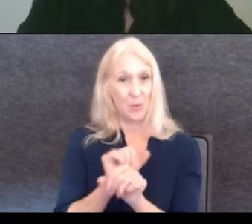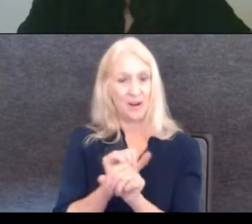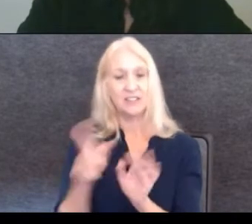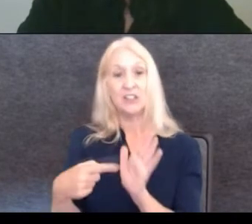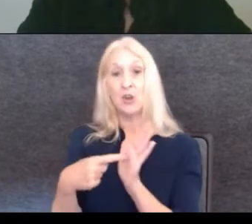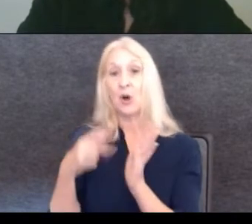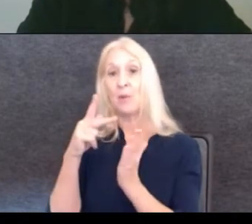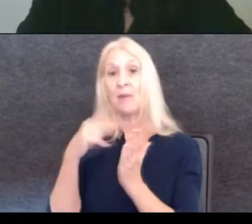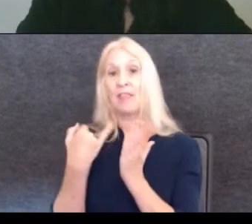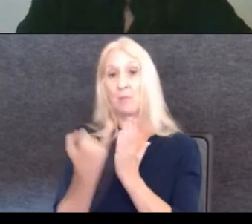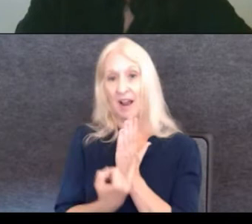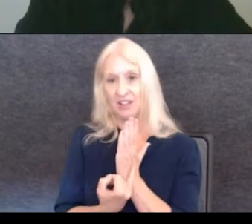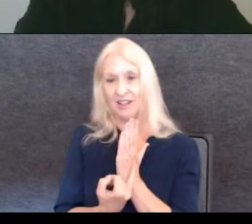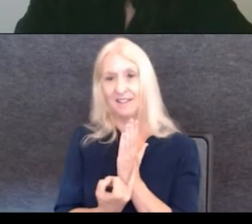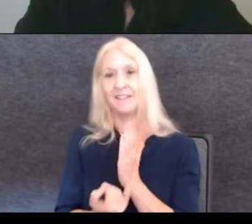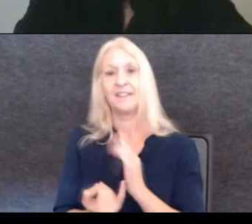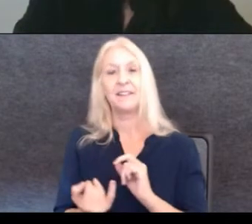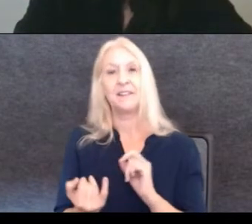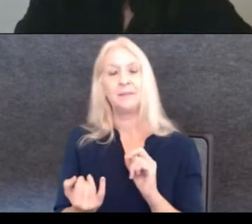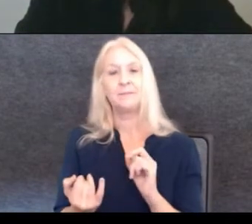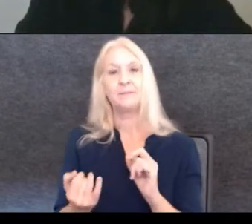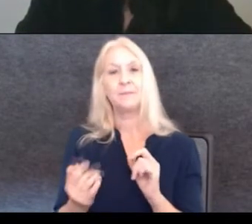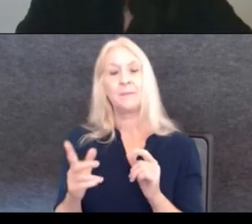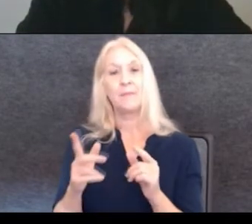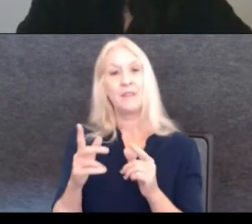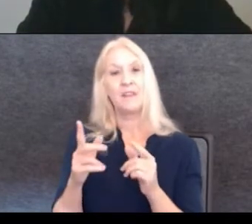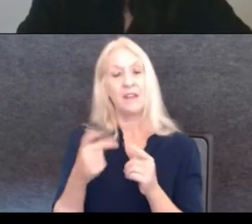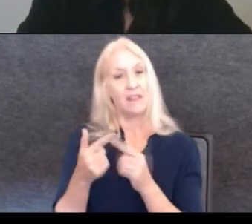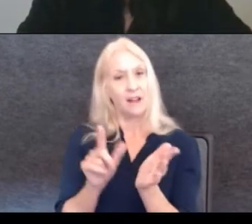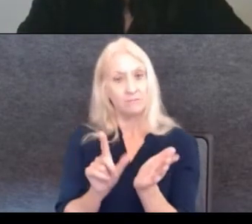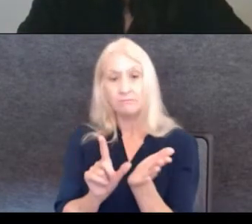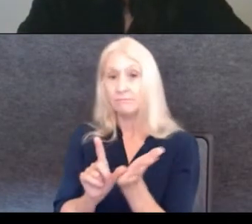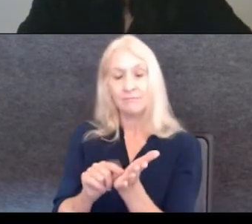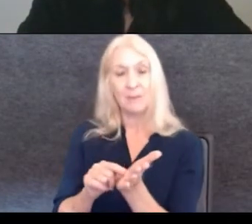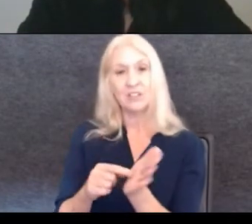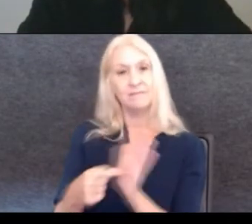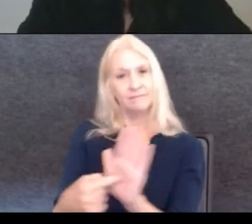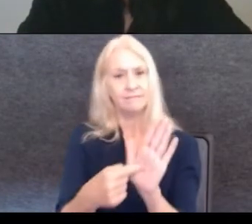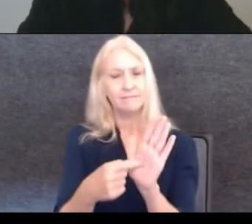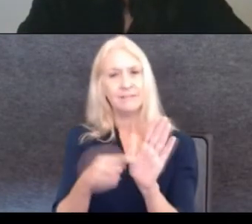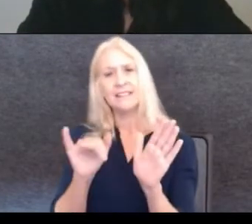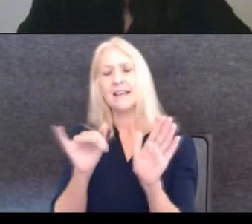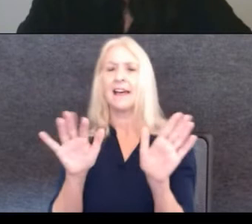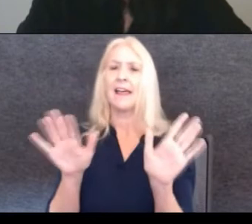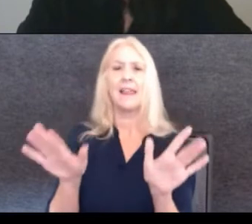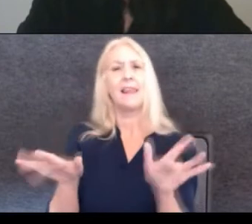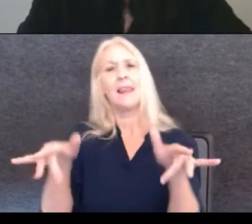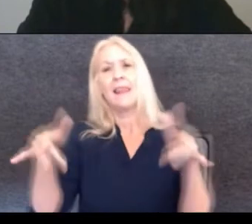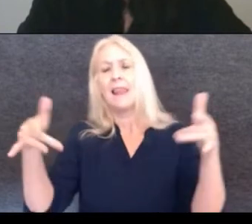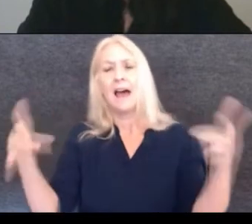project, which then, which then we published. And it, it is that like very light hand that you have, and the way you